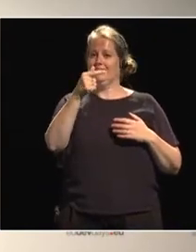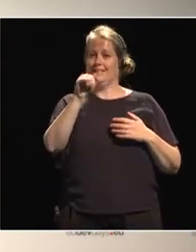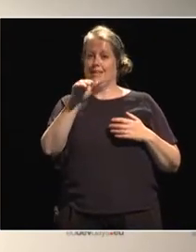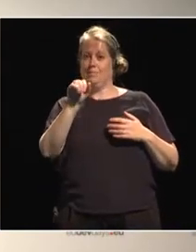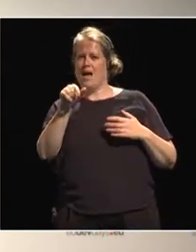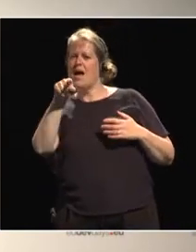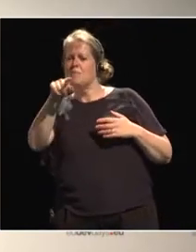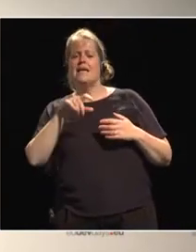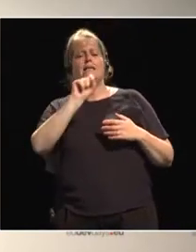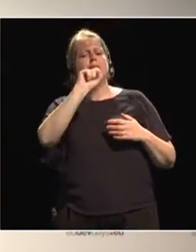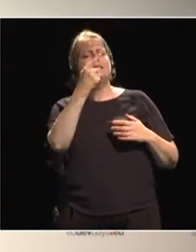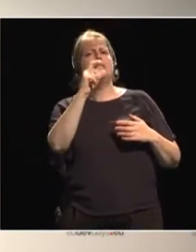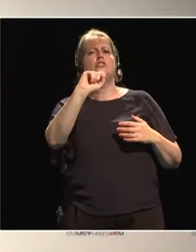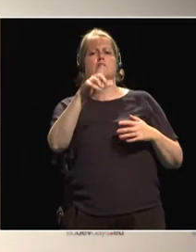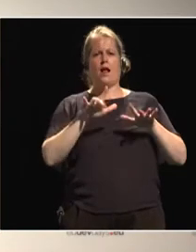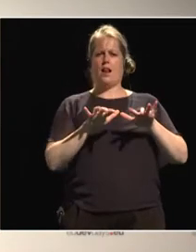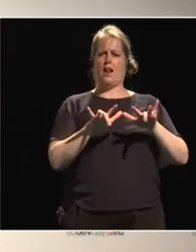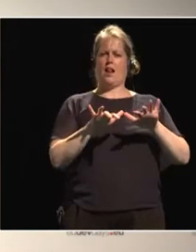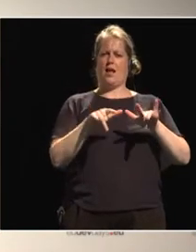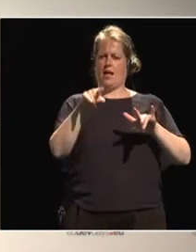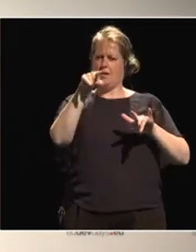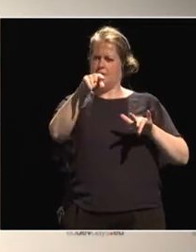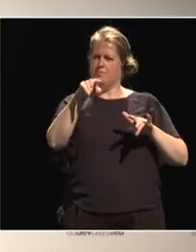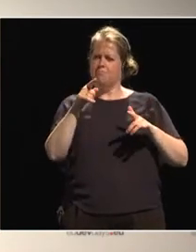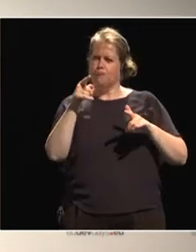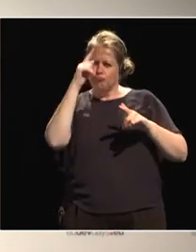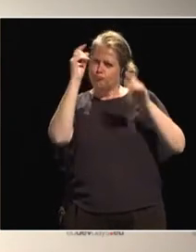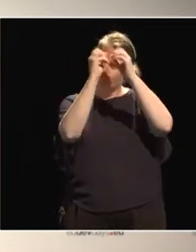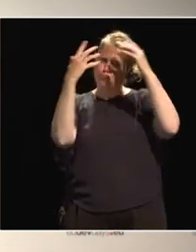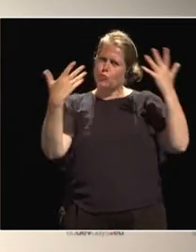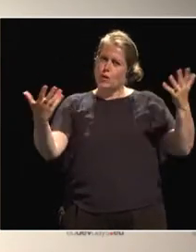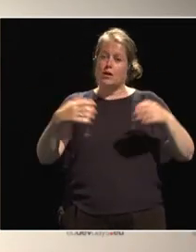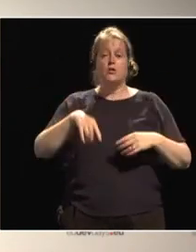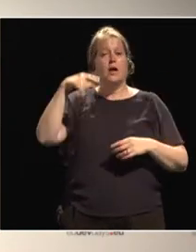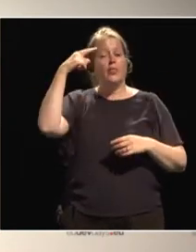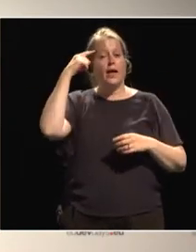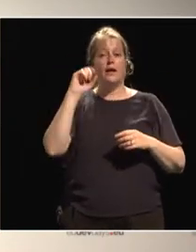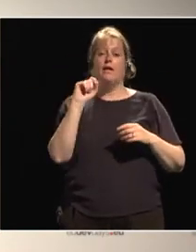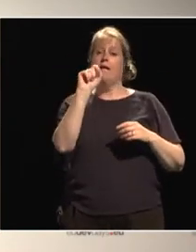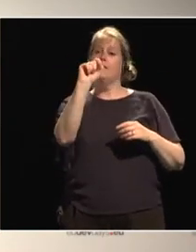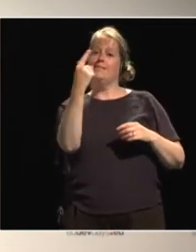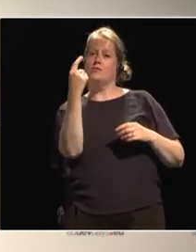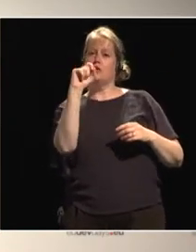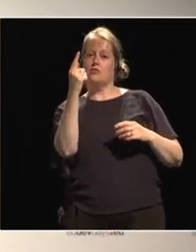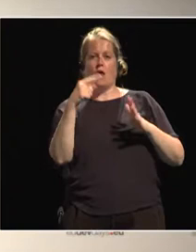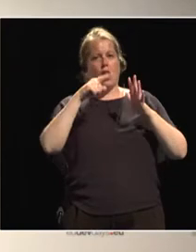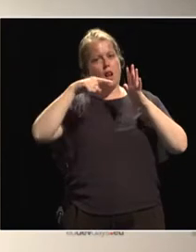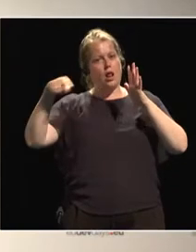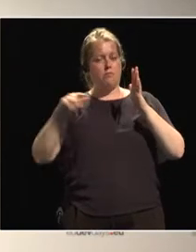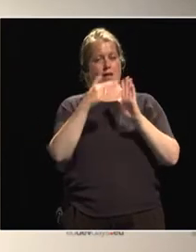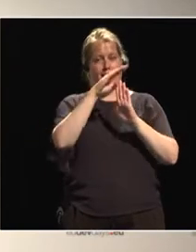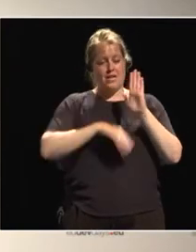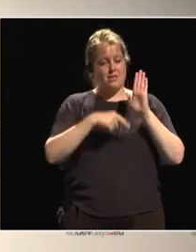the digitalization agenda at reach for African women farmers?